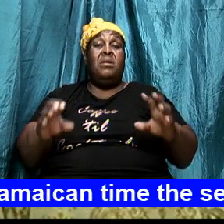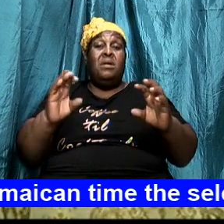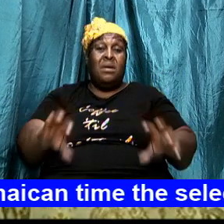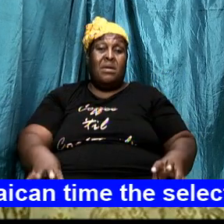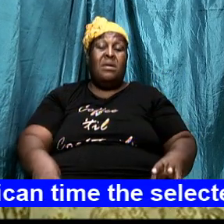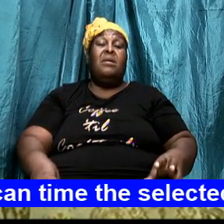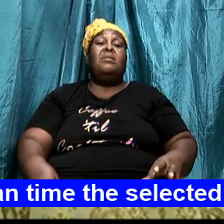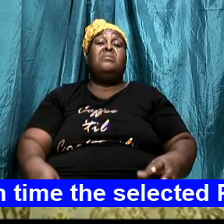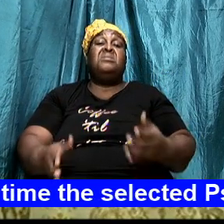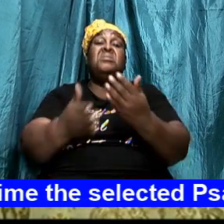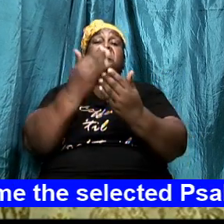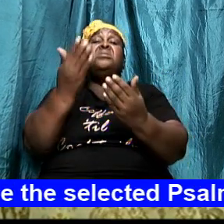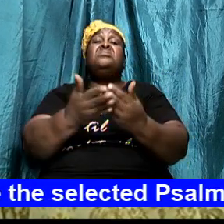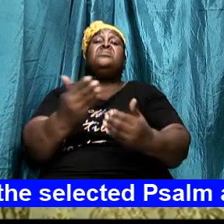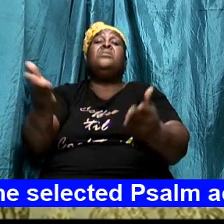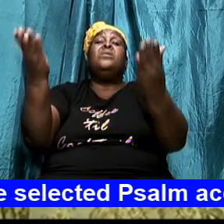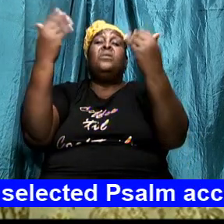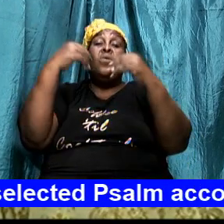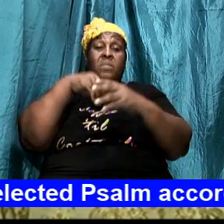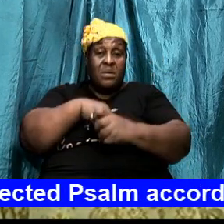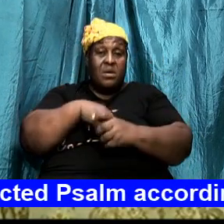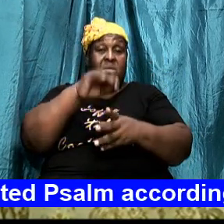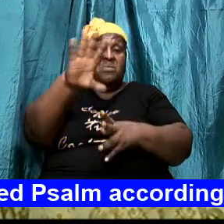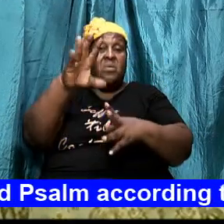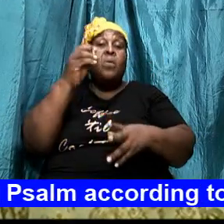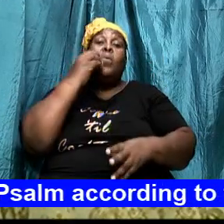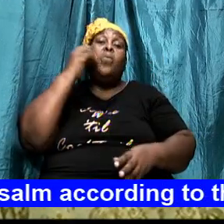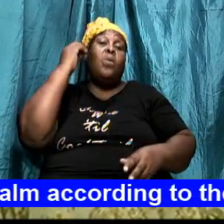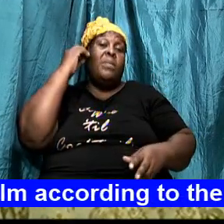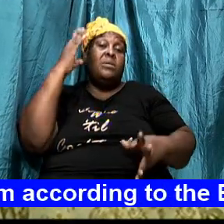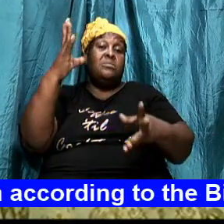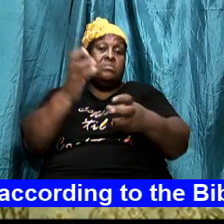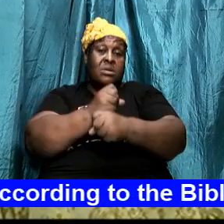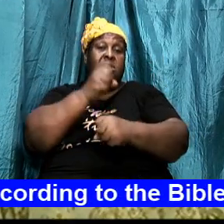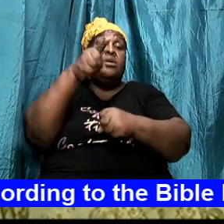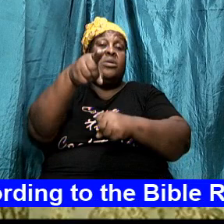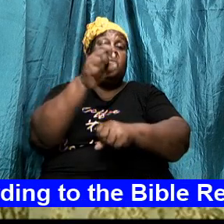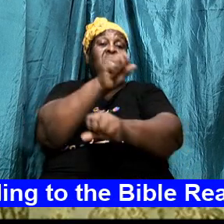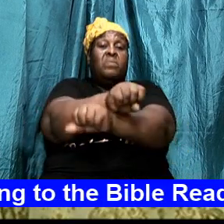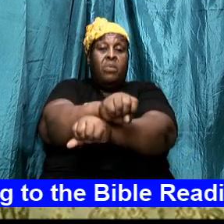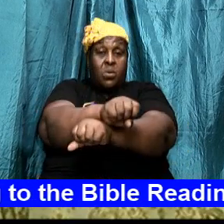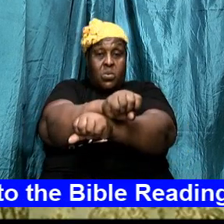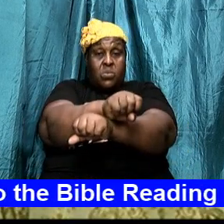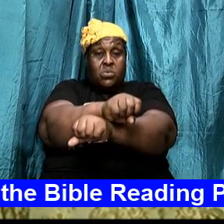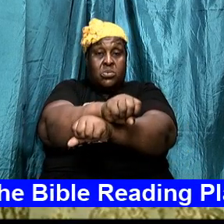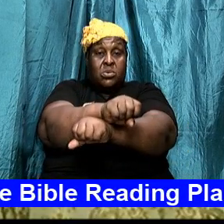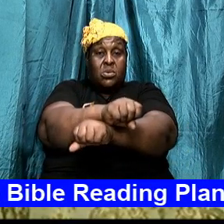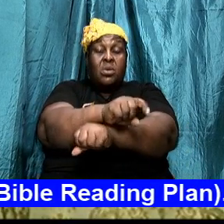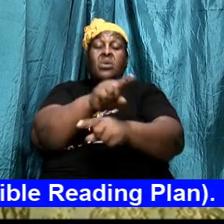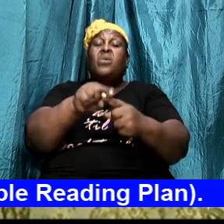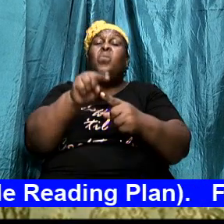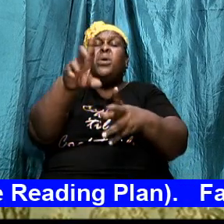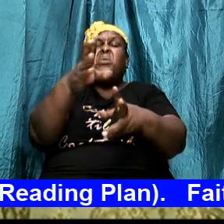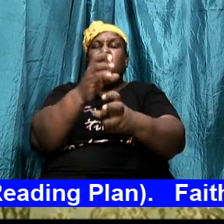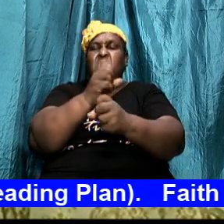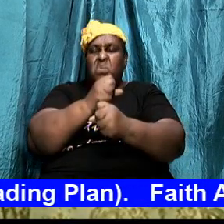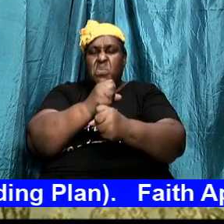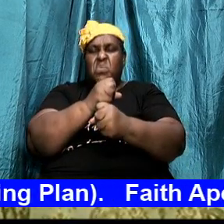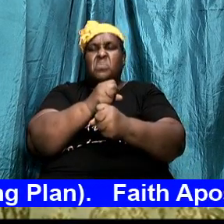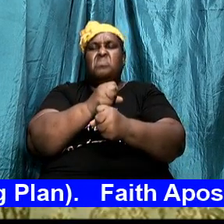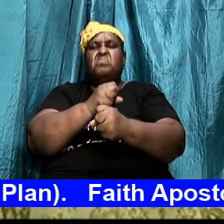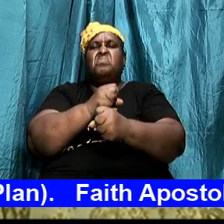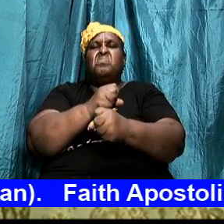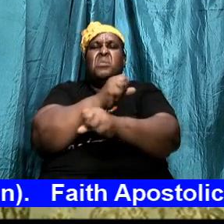your camp and he can take you hostage and it's when you are held hostage that is the time you know that